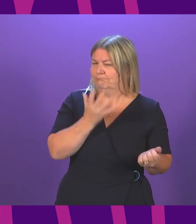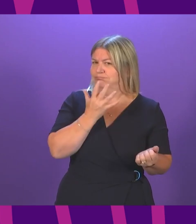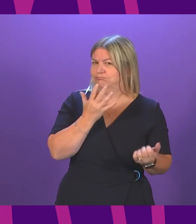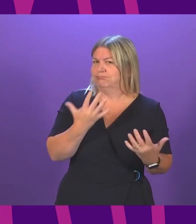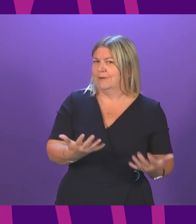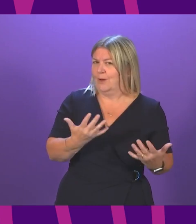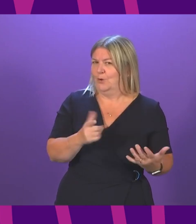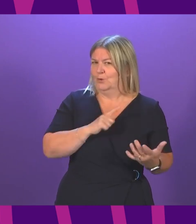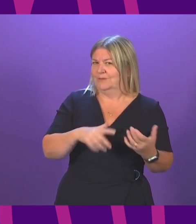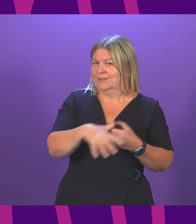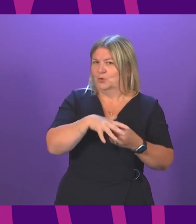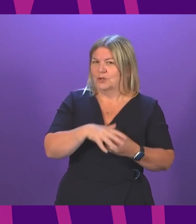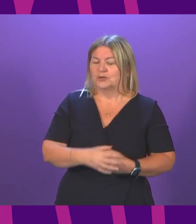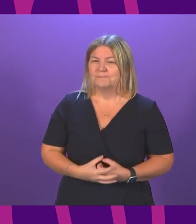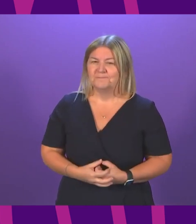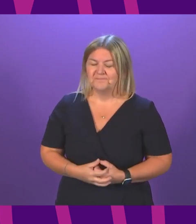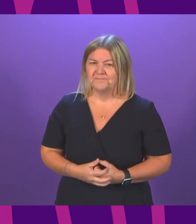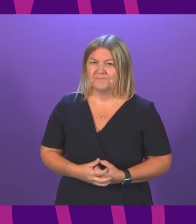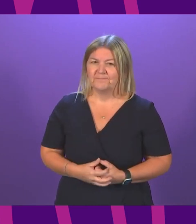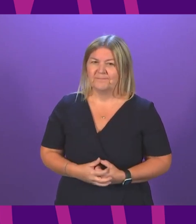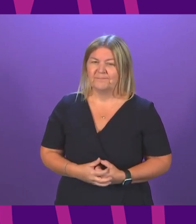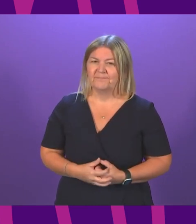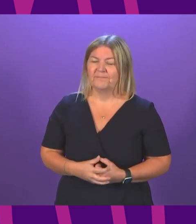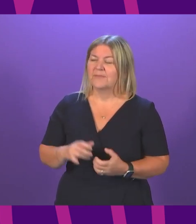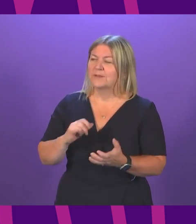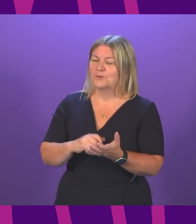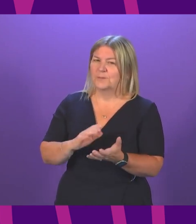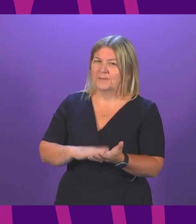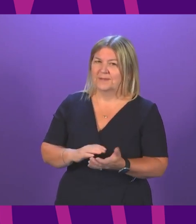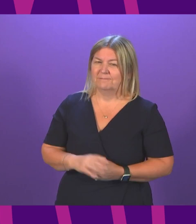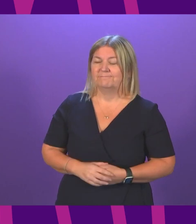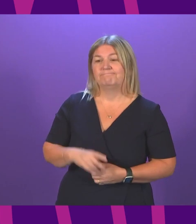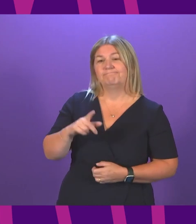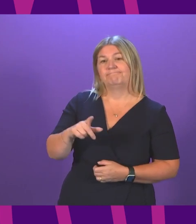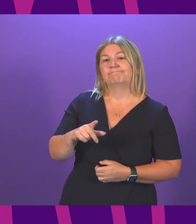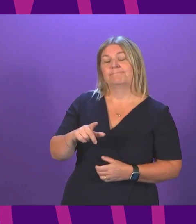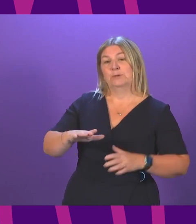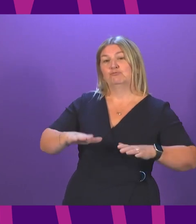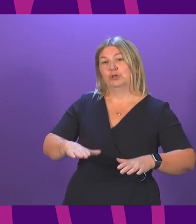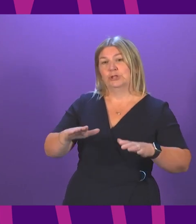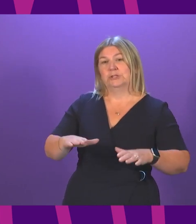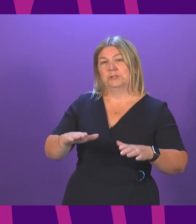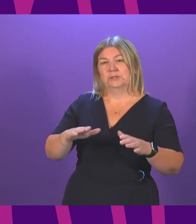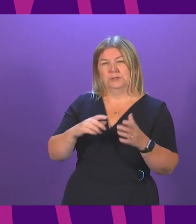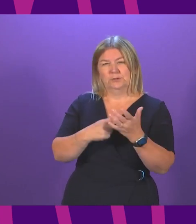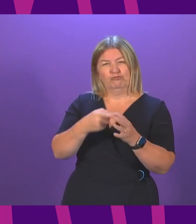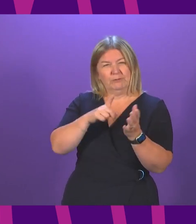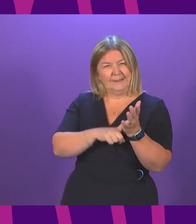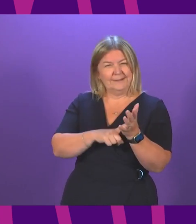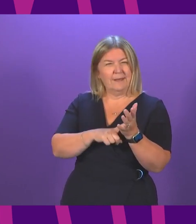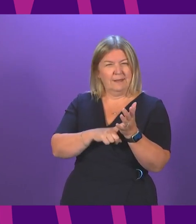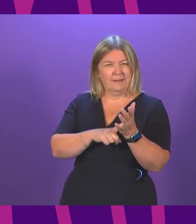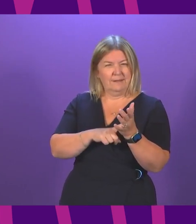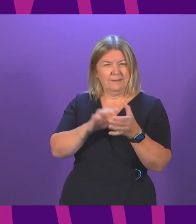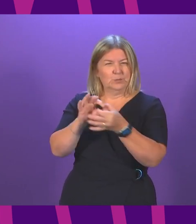Stuart McMillan. Thank you, First Minister for that reply. The British Retail Consortium is the latest organisation to warn of further price